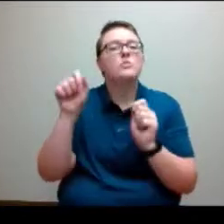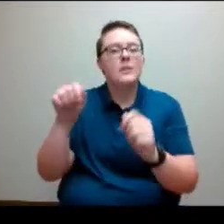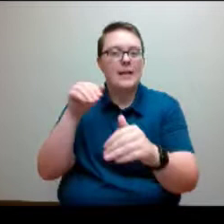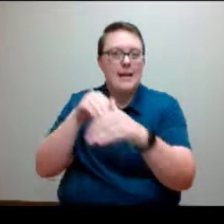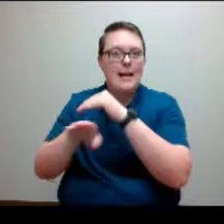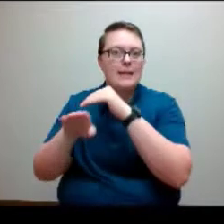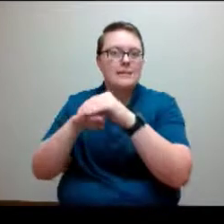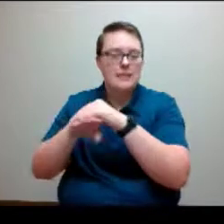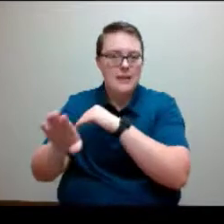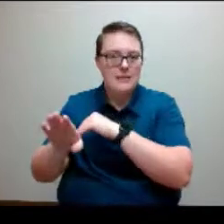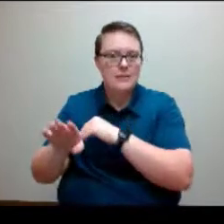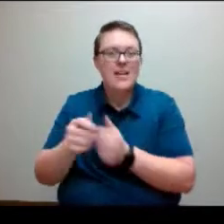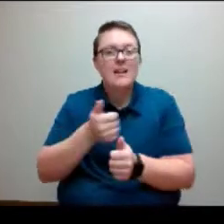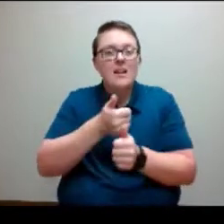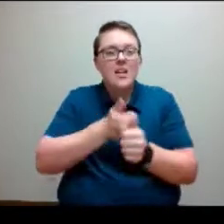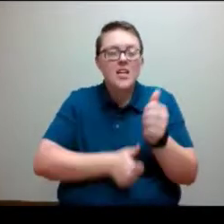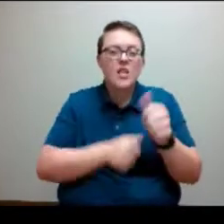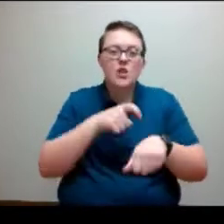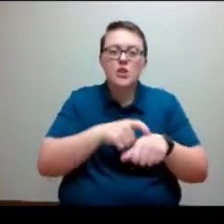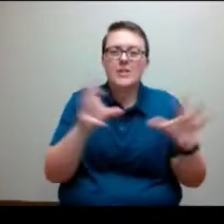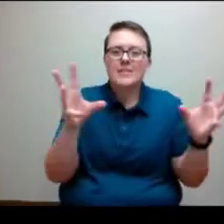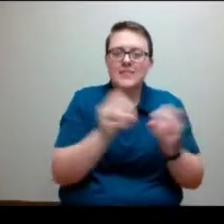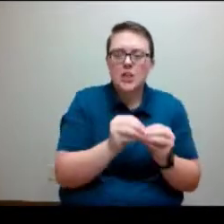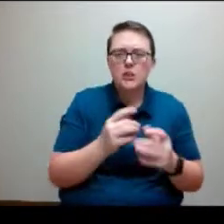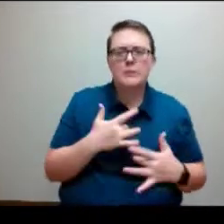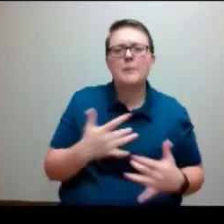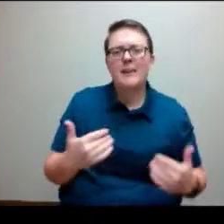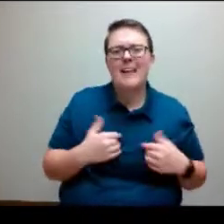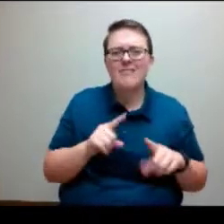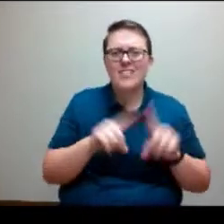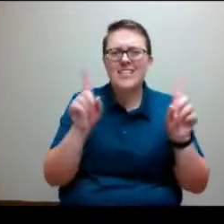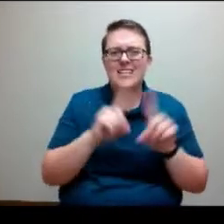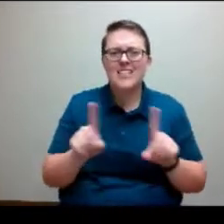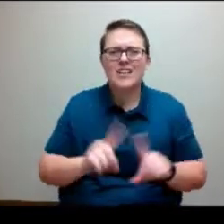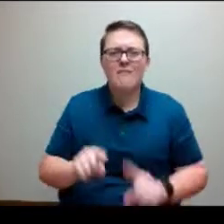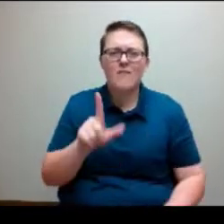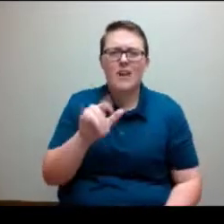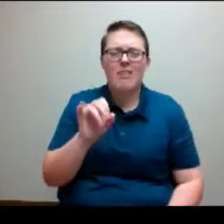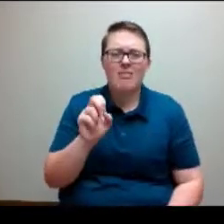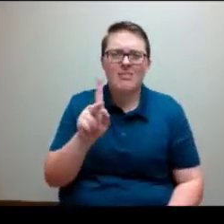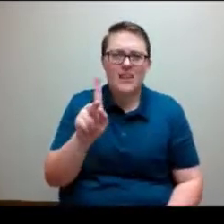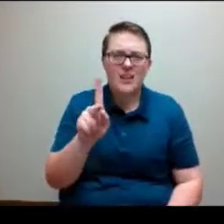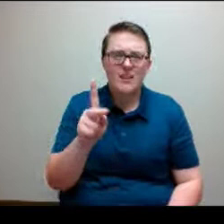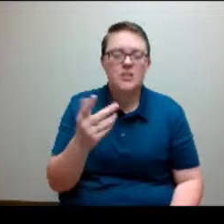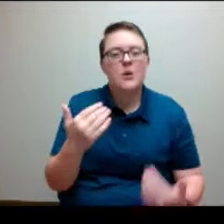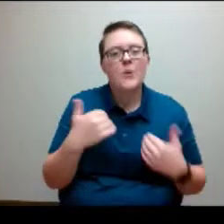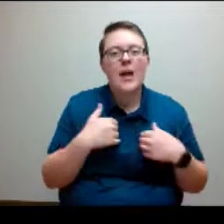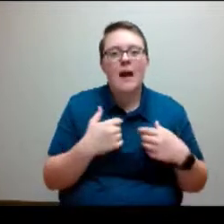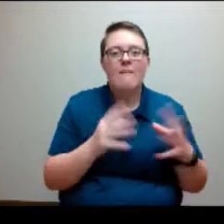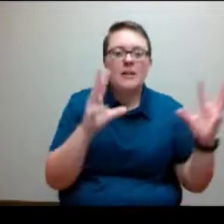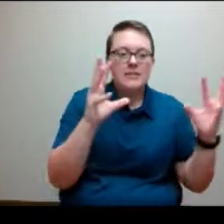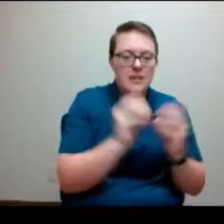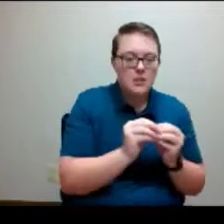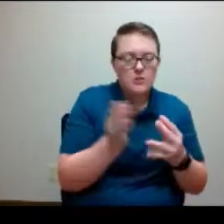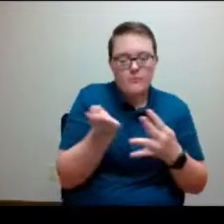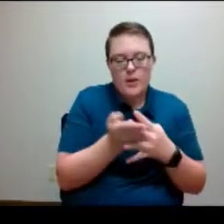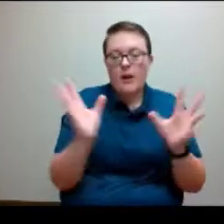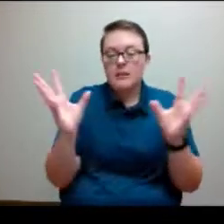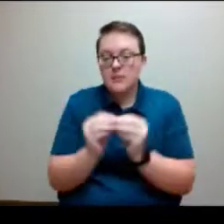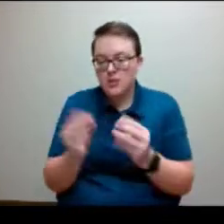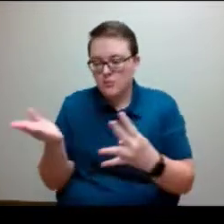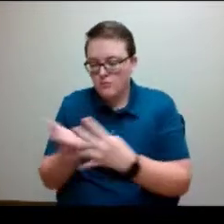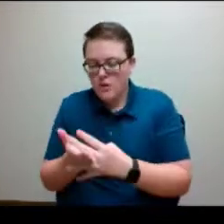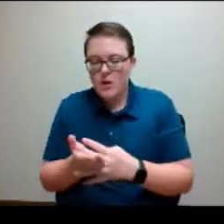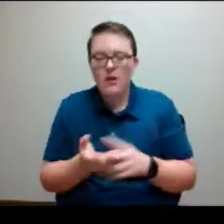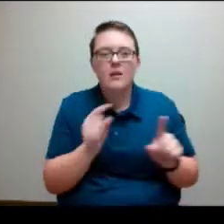session typically has a separate link. As we go from session to session, there's different links. So just try to use that webpage. If you